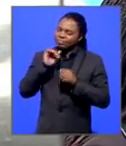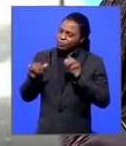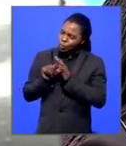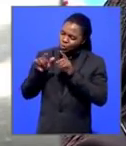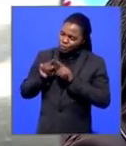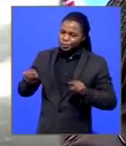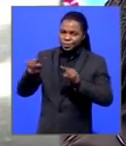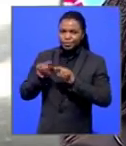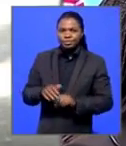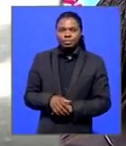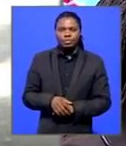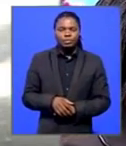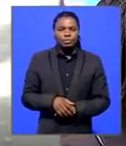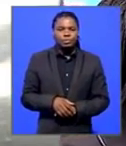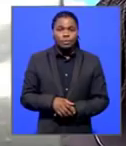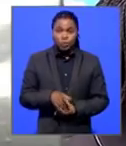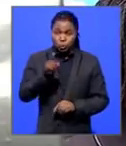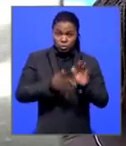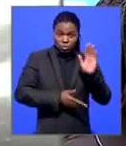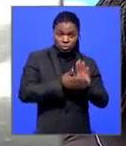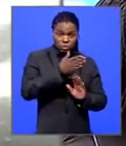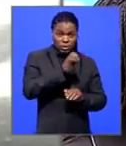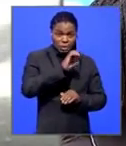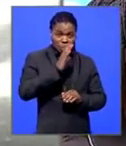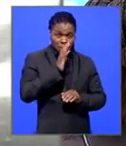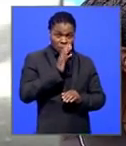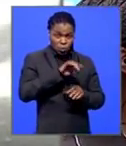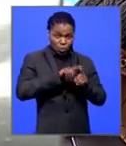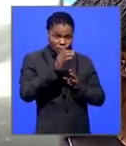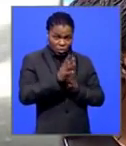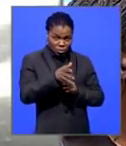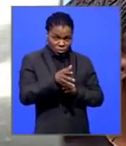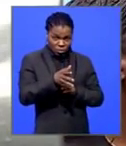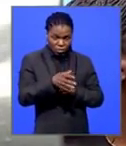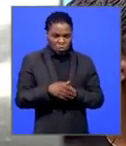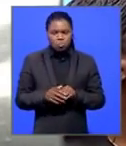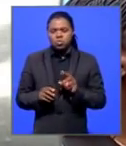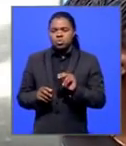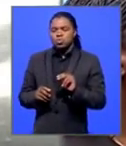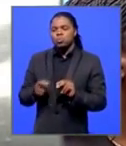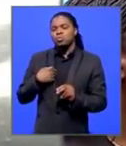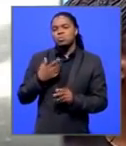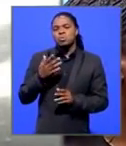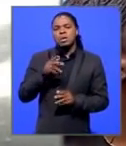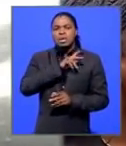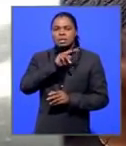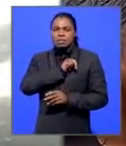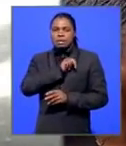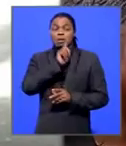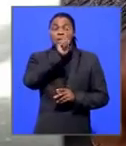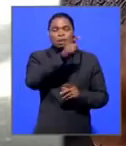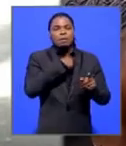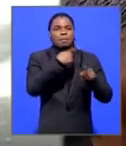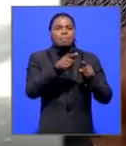you are leaving for the Eastern Cape this weekend? No, in fact, we've got a we've got a game in KwaZulu Hotel.